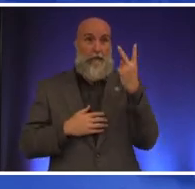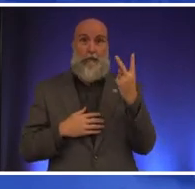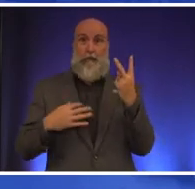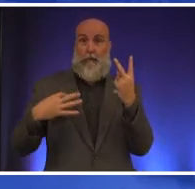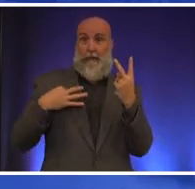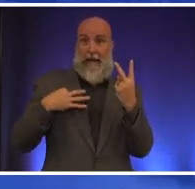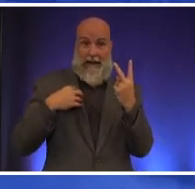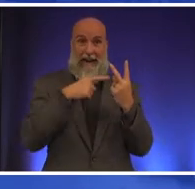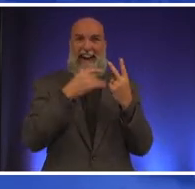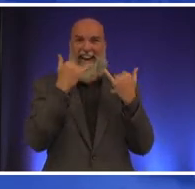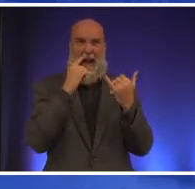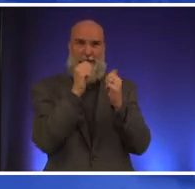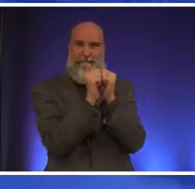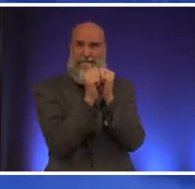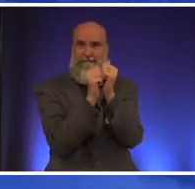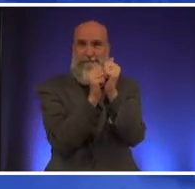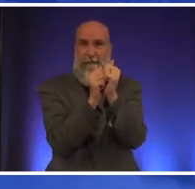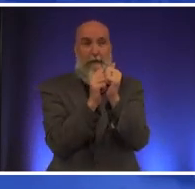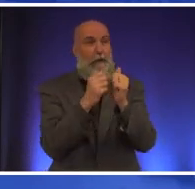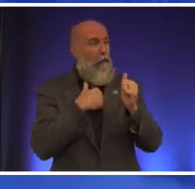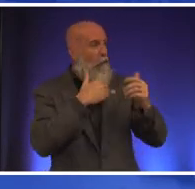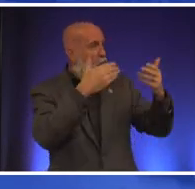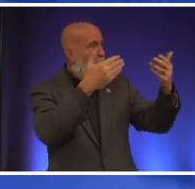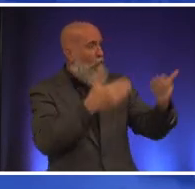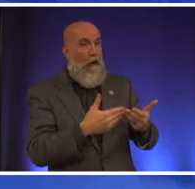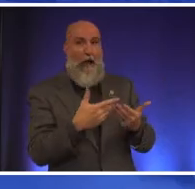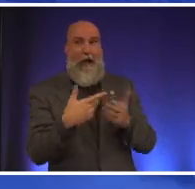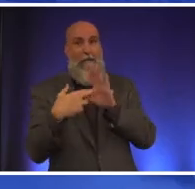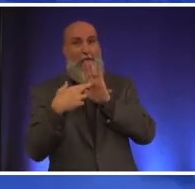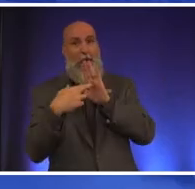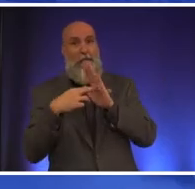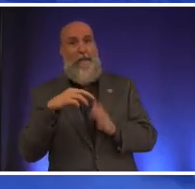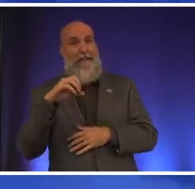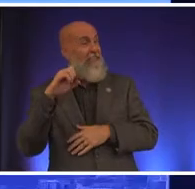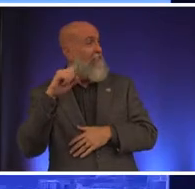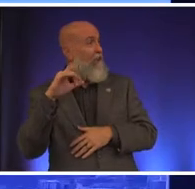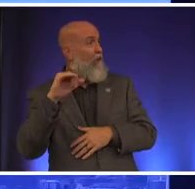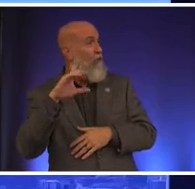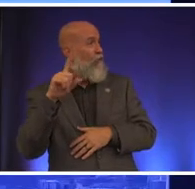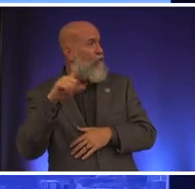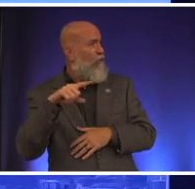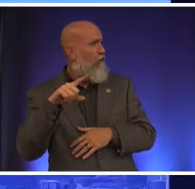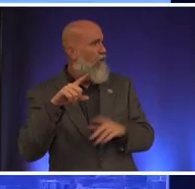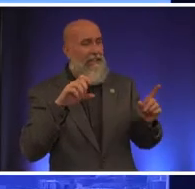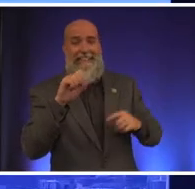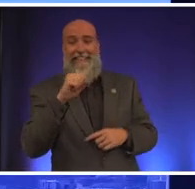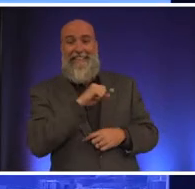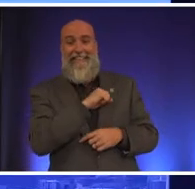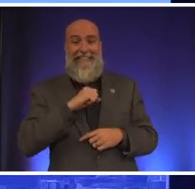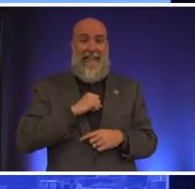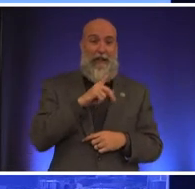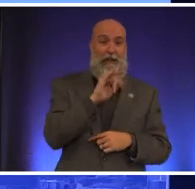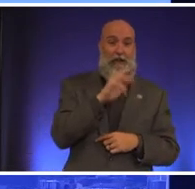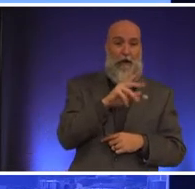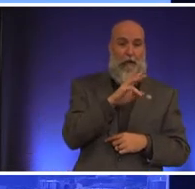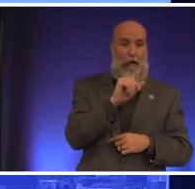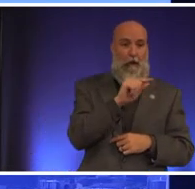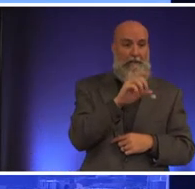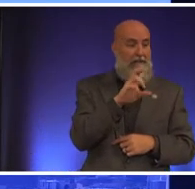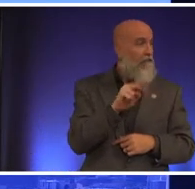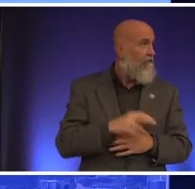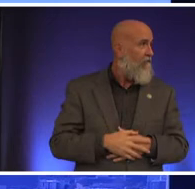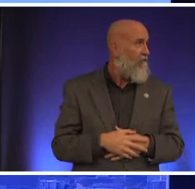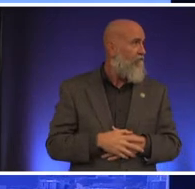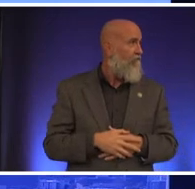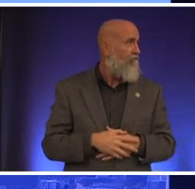having a runoff election so we want to welcome Representative Sellier Cruz and Senator Kirk Watson thank you